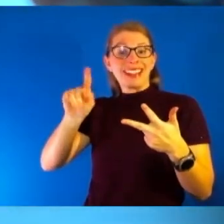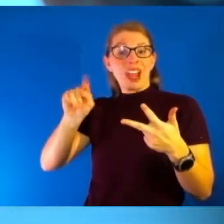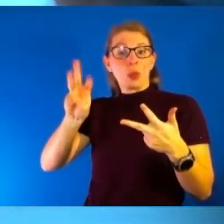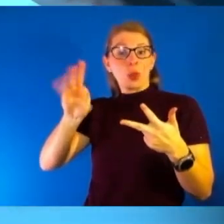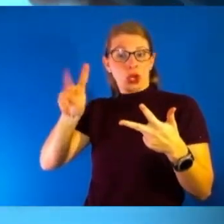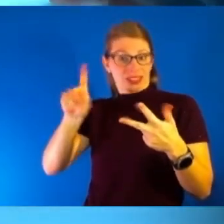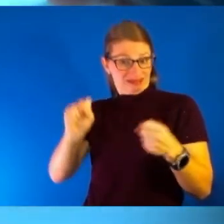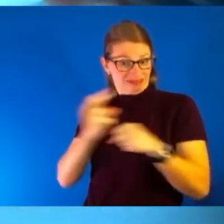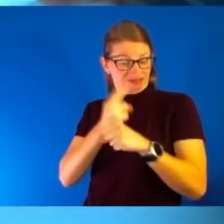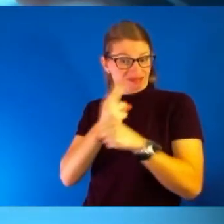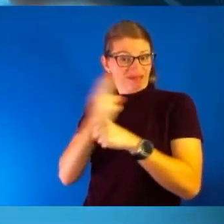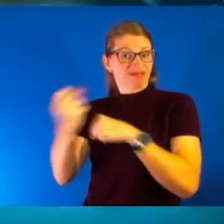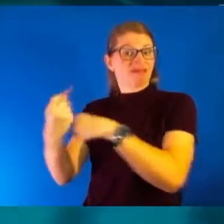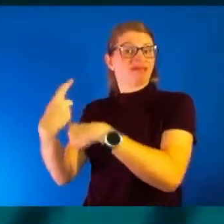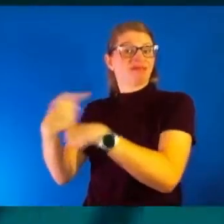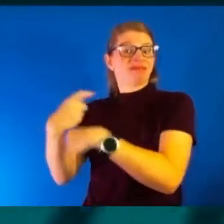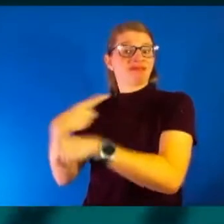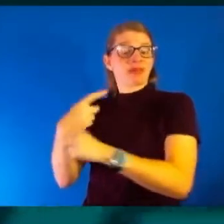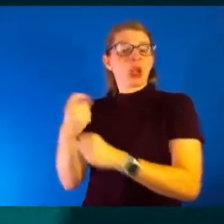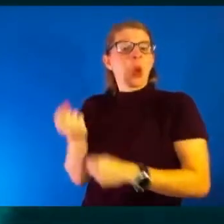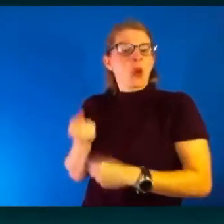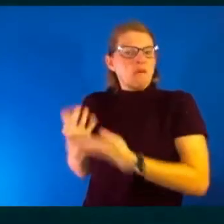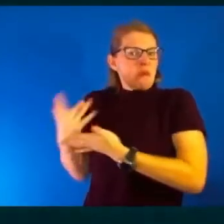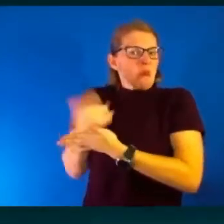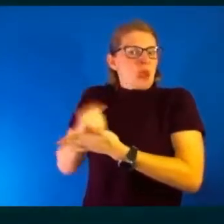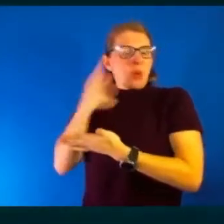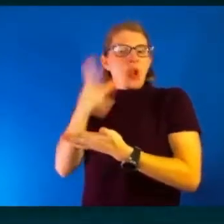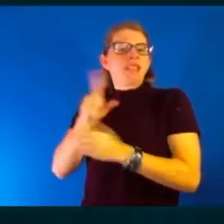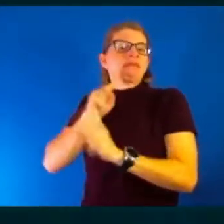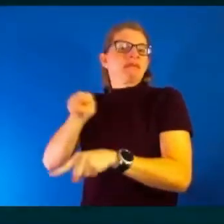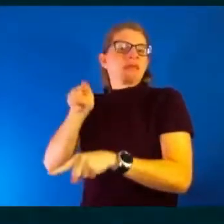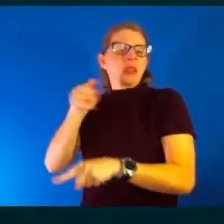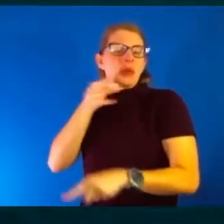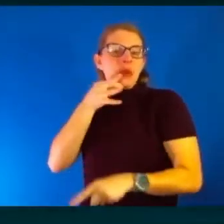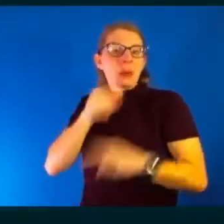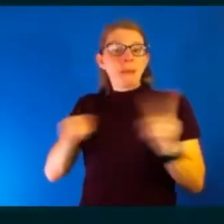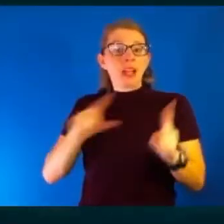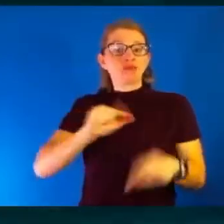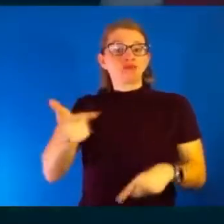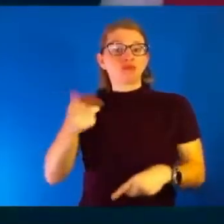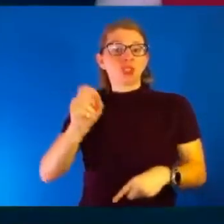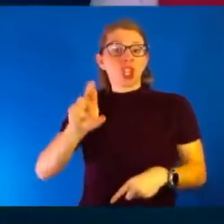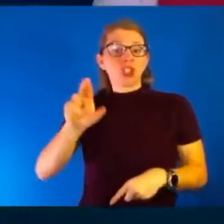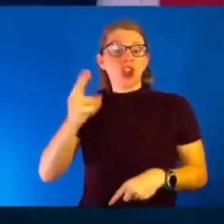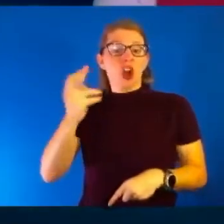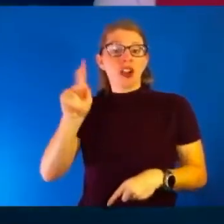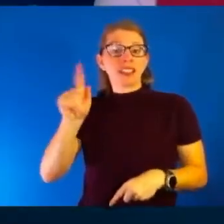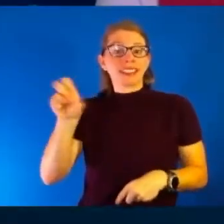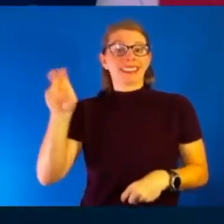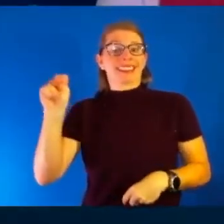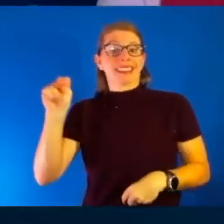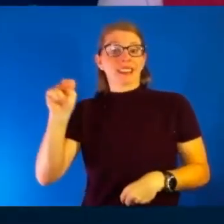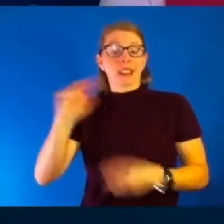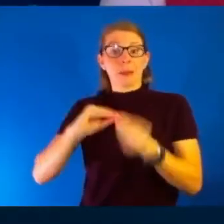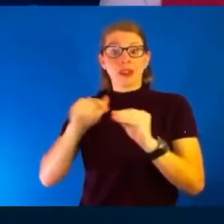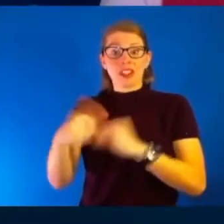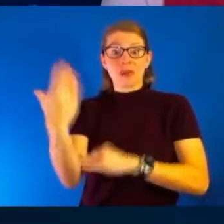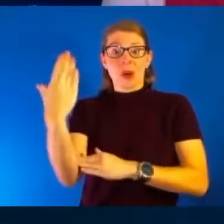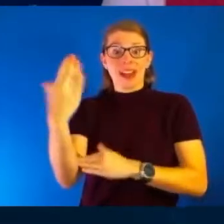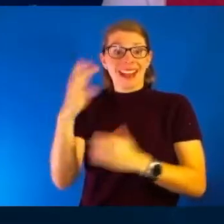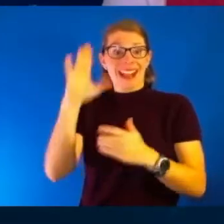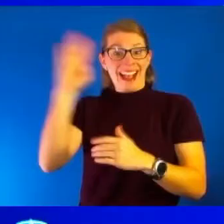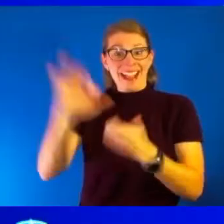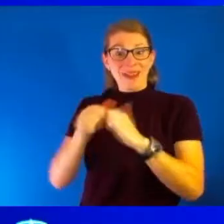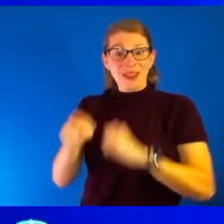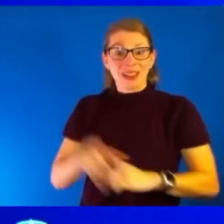questions and we'll get to those in a bit. But first, let's get to Dr. Dana Hawkinson with our numbers this morning. Good morning to you. Hi. Hi. Yeah, today